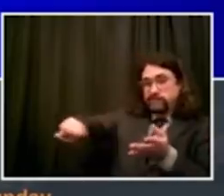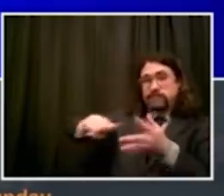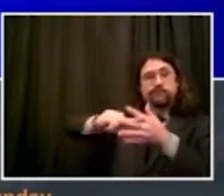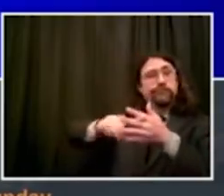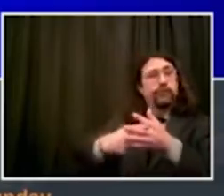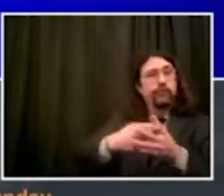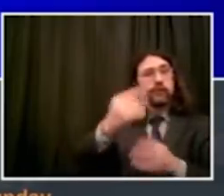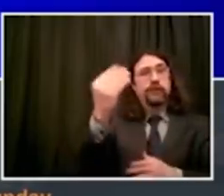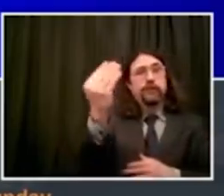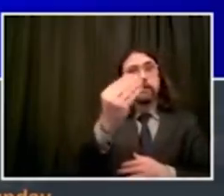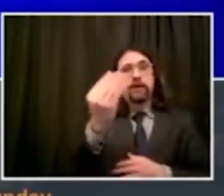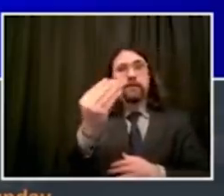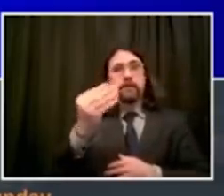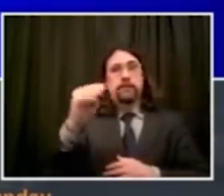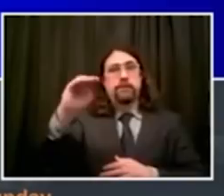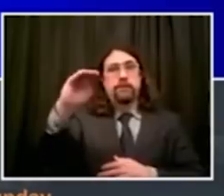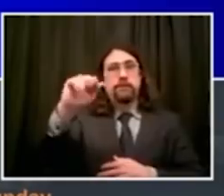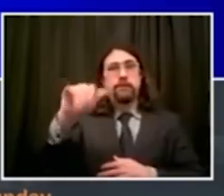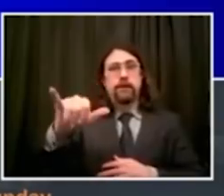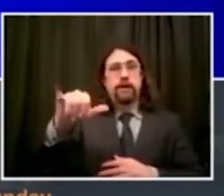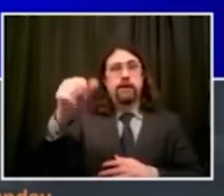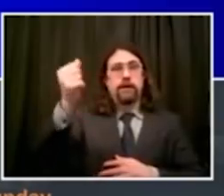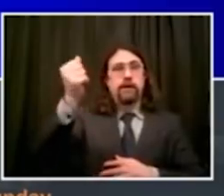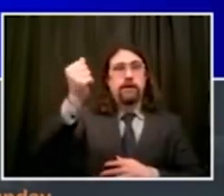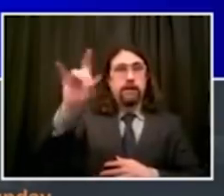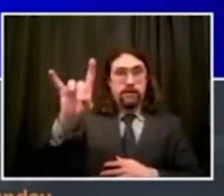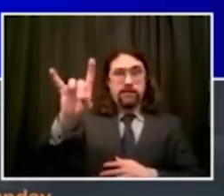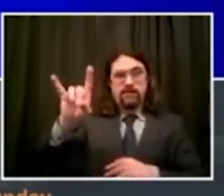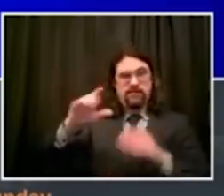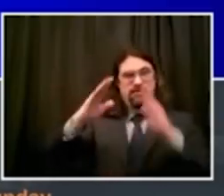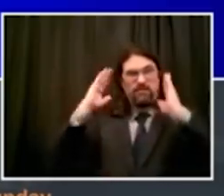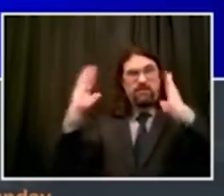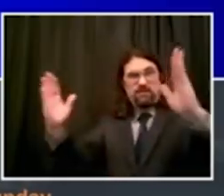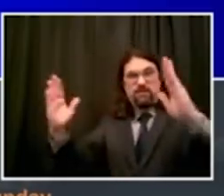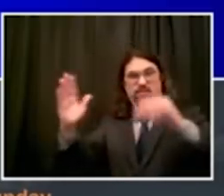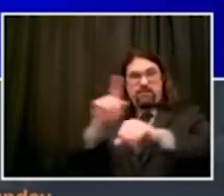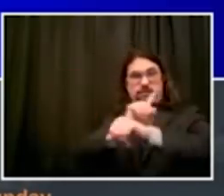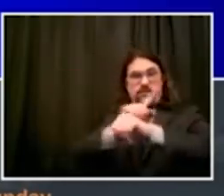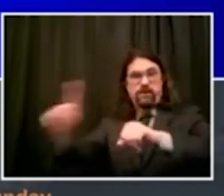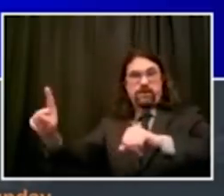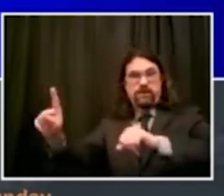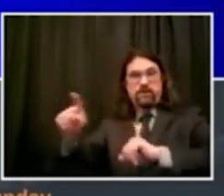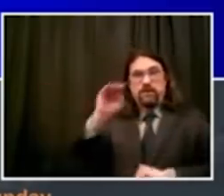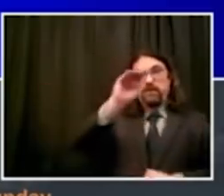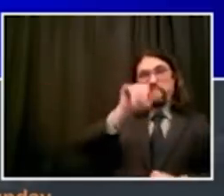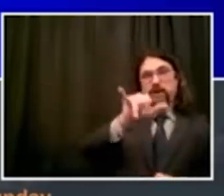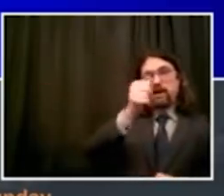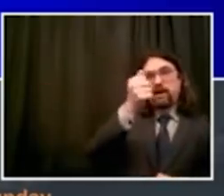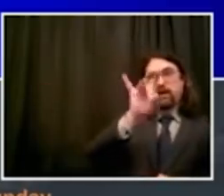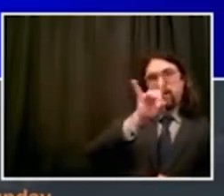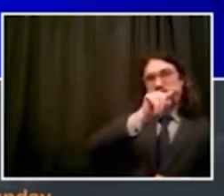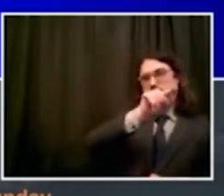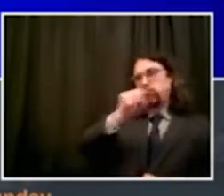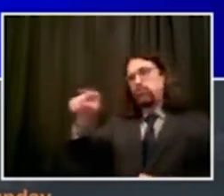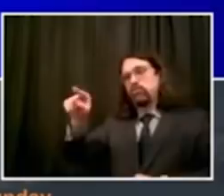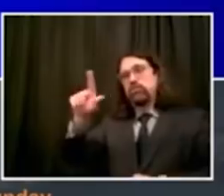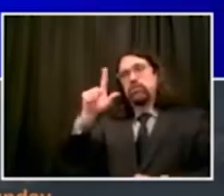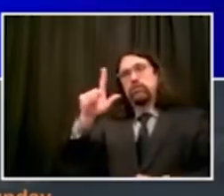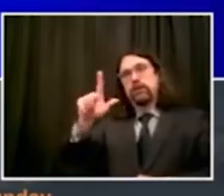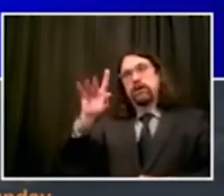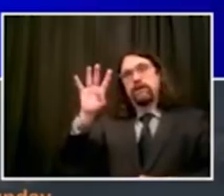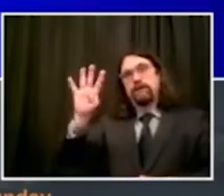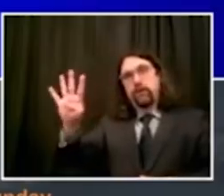May 18th, Alternate Side parking will resume just for that week. We will then suspend for the following two